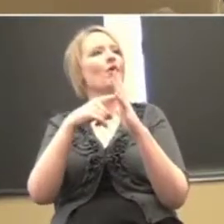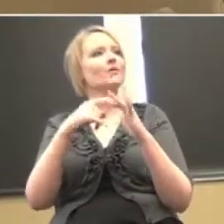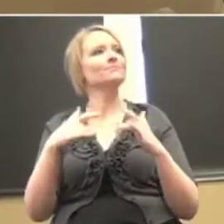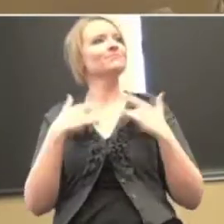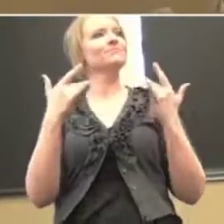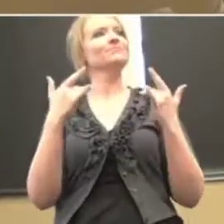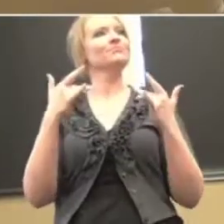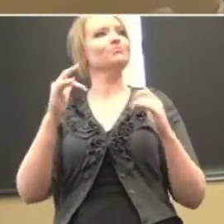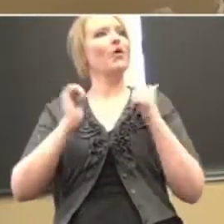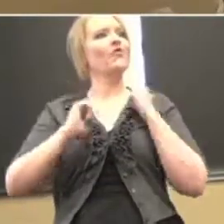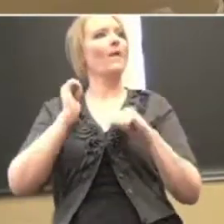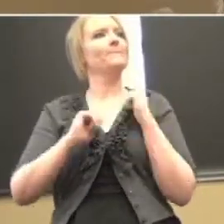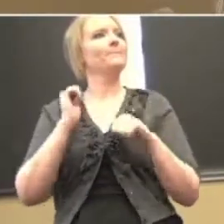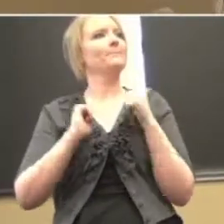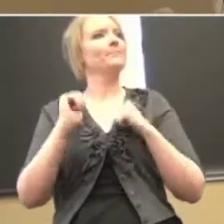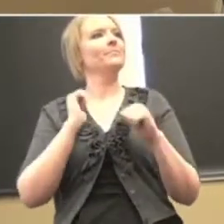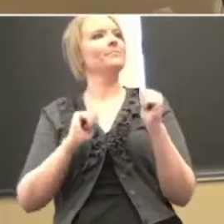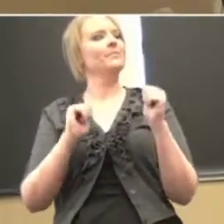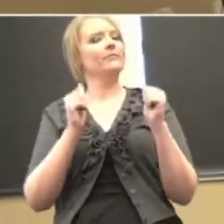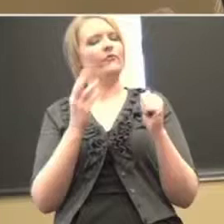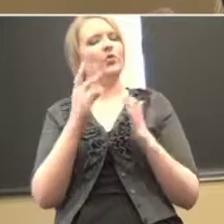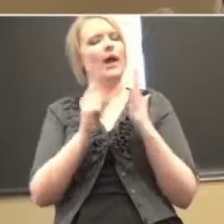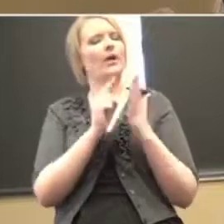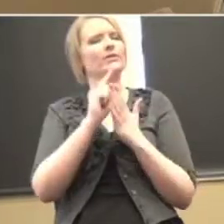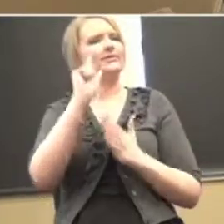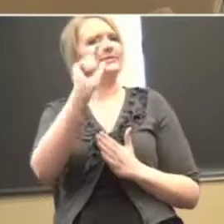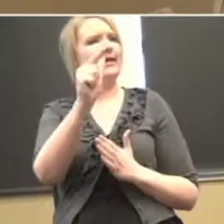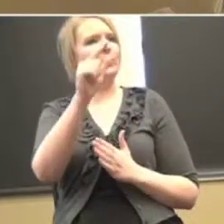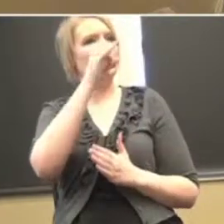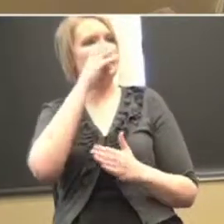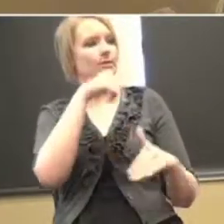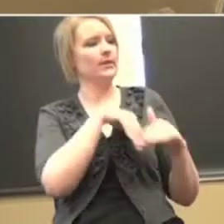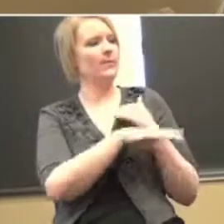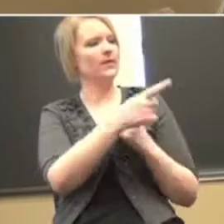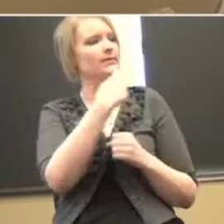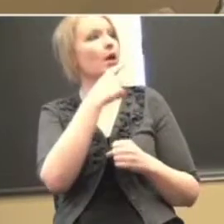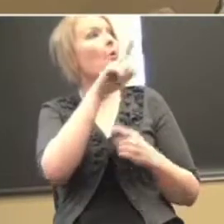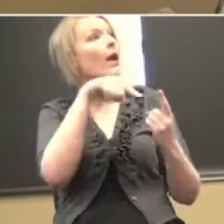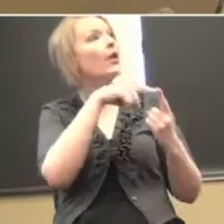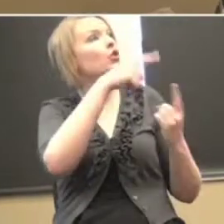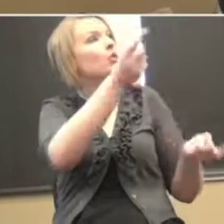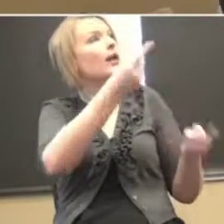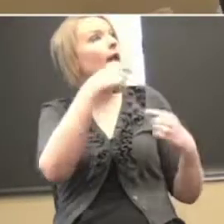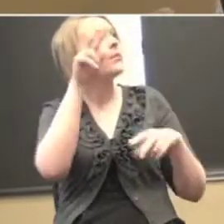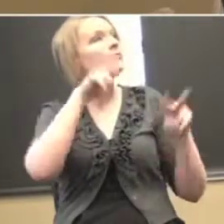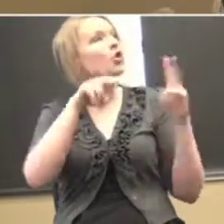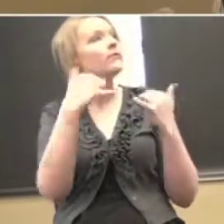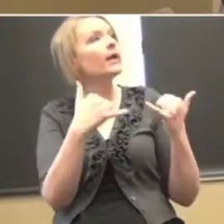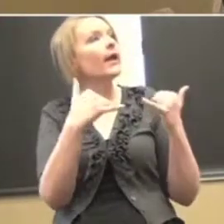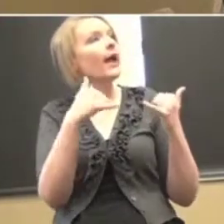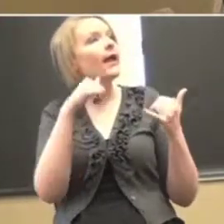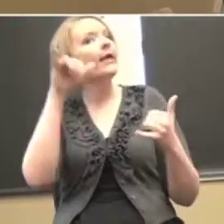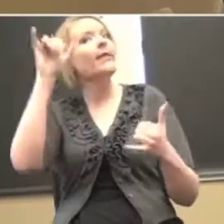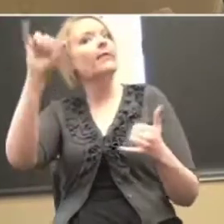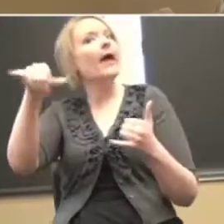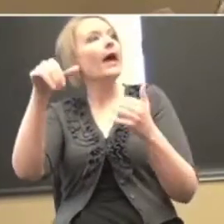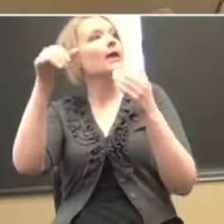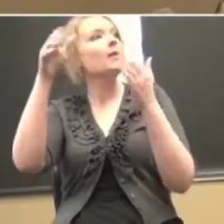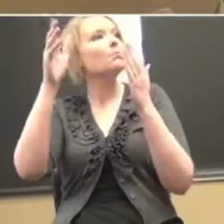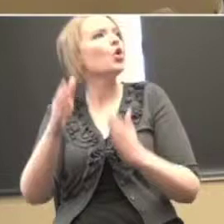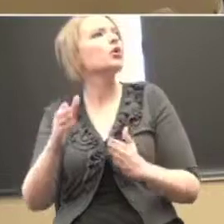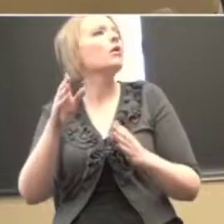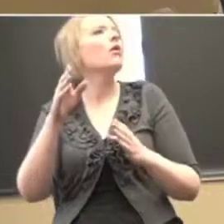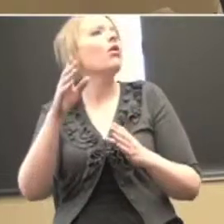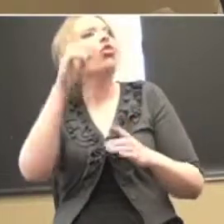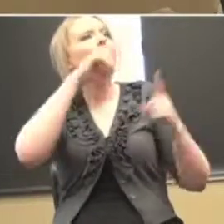And then a couple hours later you get the kids coming in and saying, when you came in and observed today, so-and-so was putting on a gap.